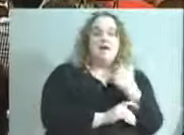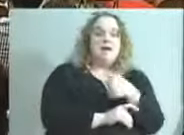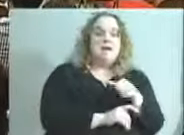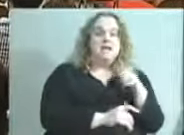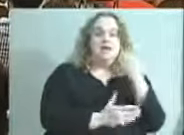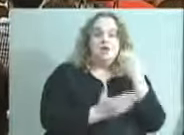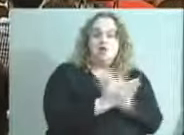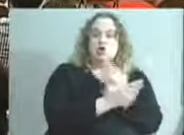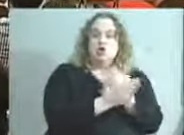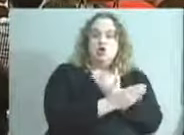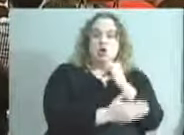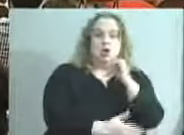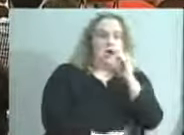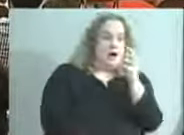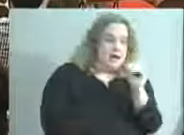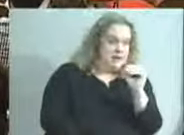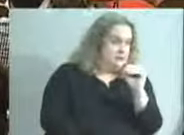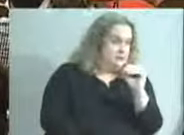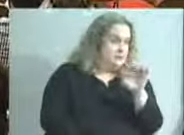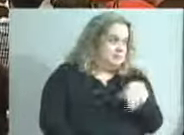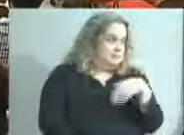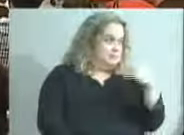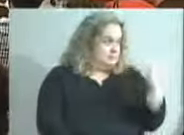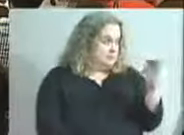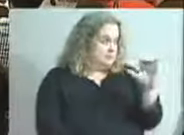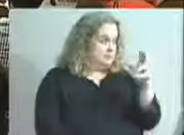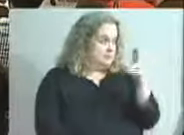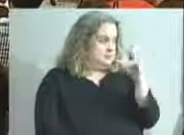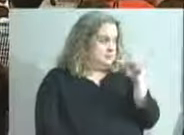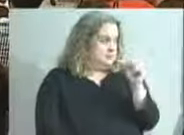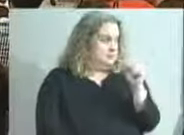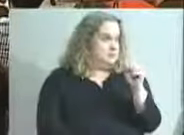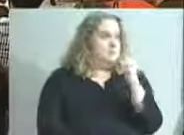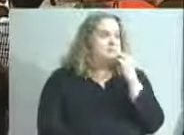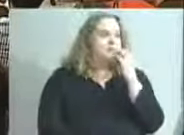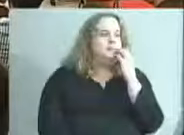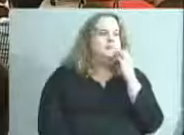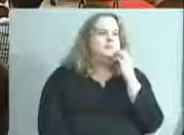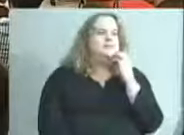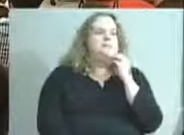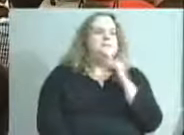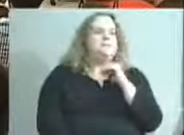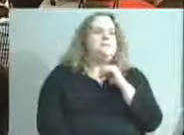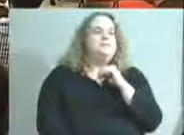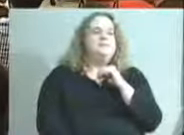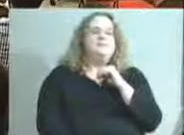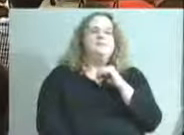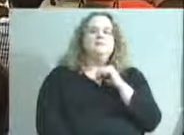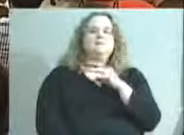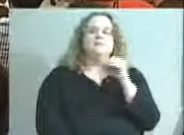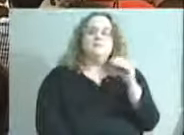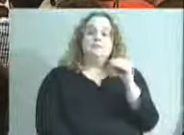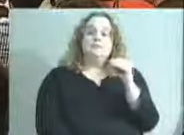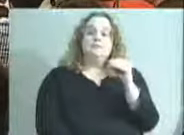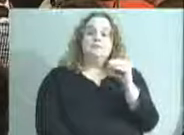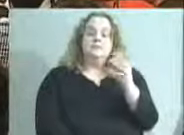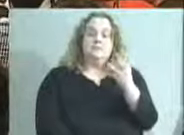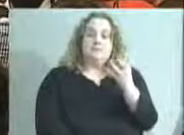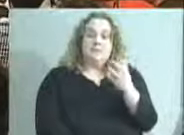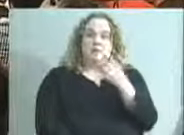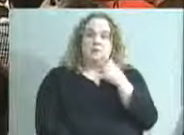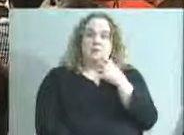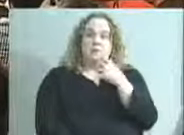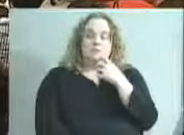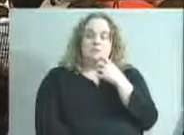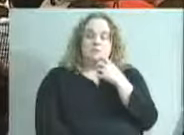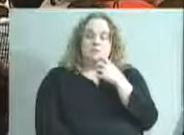Chris, you want to kick us off if I can turn to you? I know you had something you were thinking about. Sure. And so, you know, I want to, first of